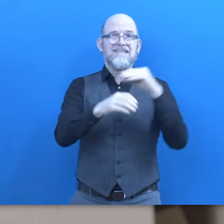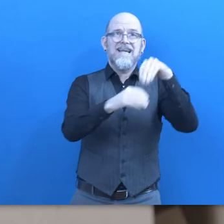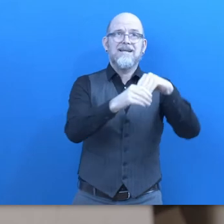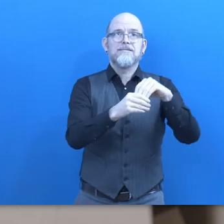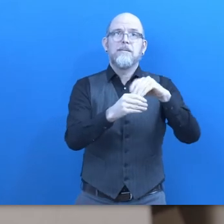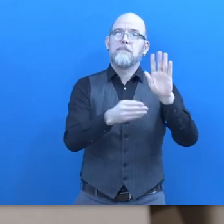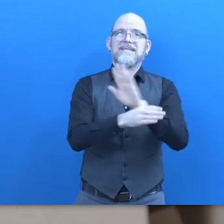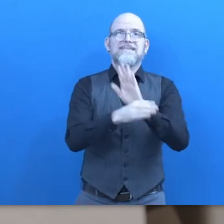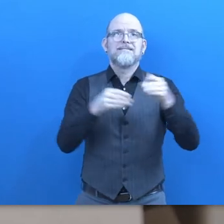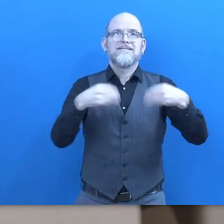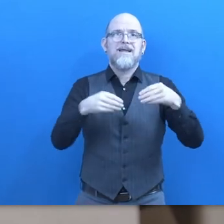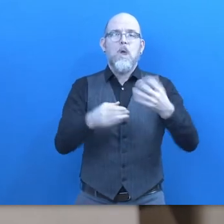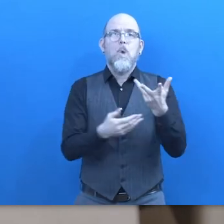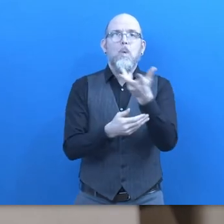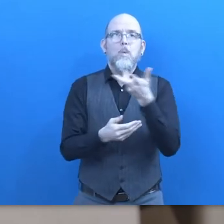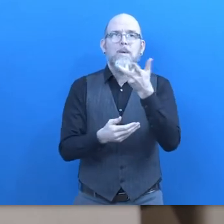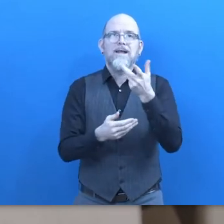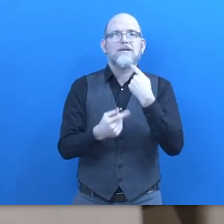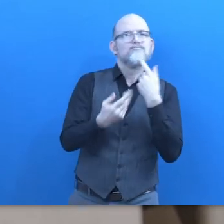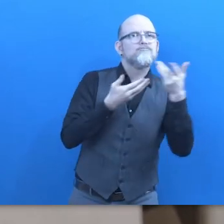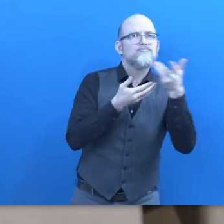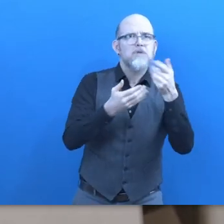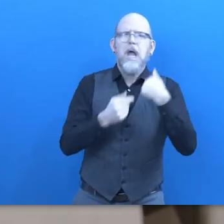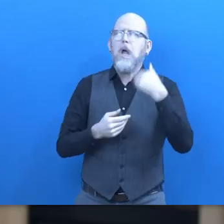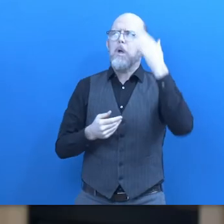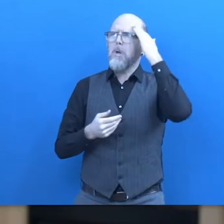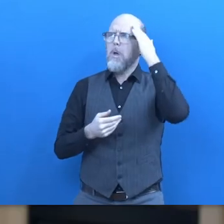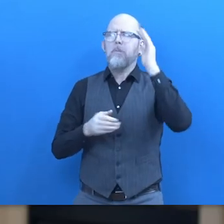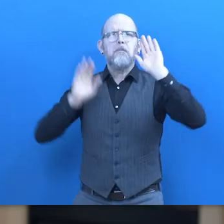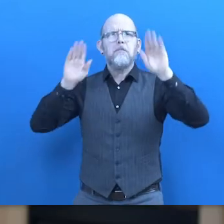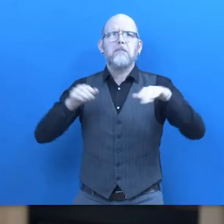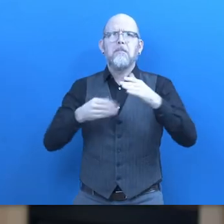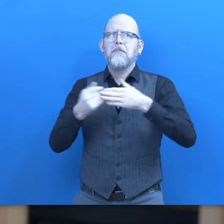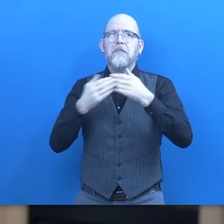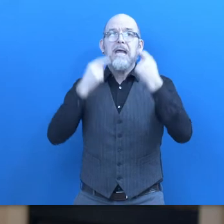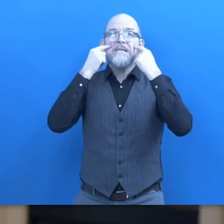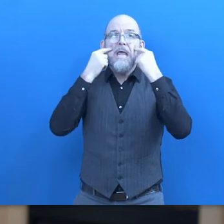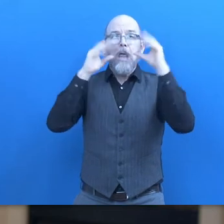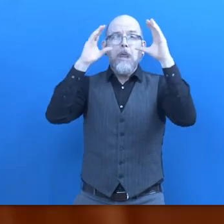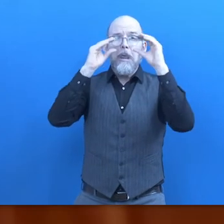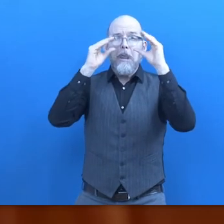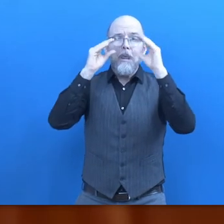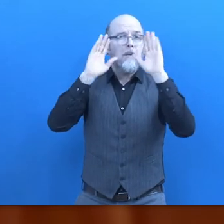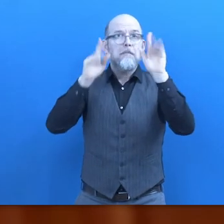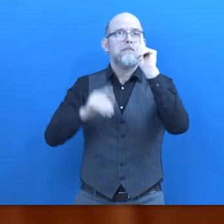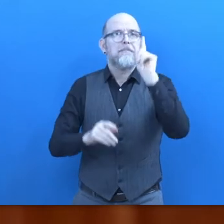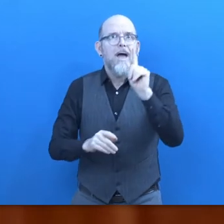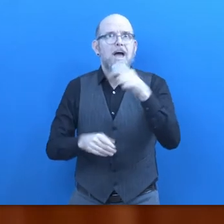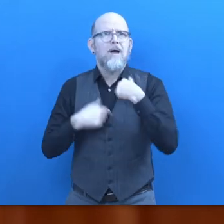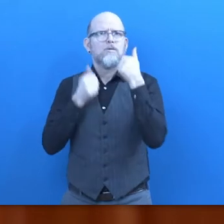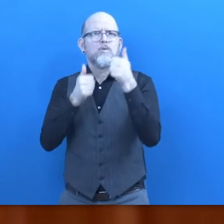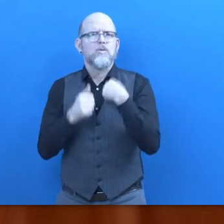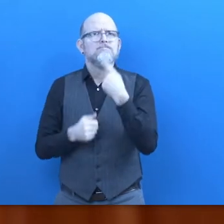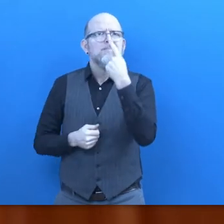no matter what happened with my vision that I would always have a roof over my head because I had my nose and my palate and they became